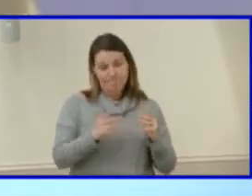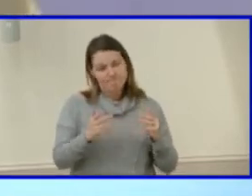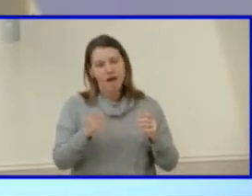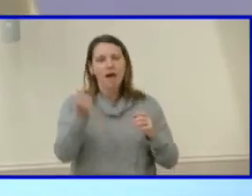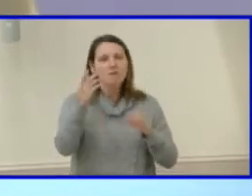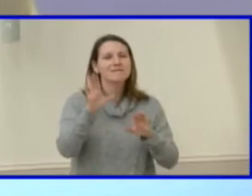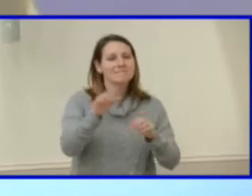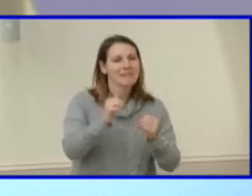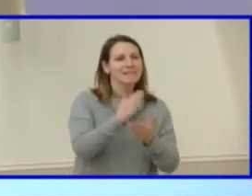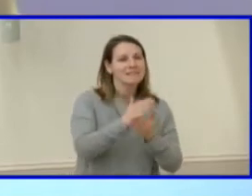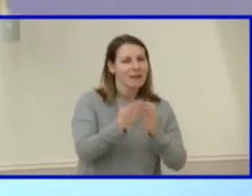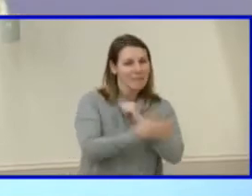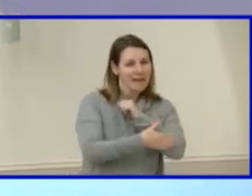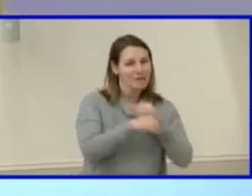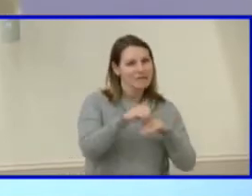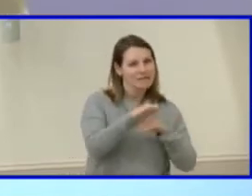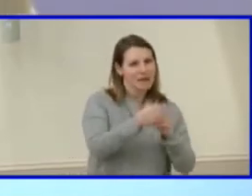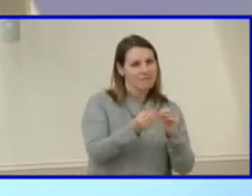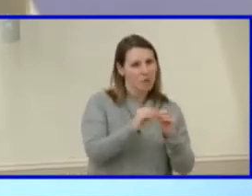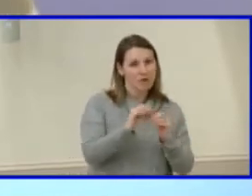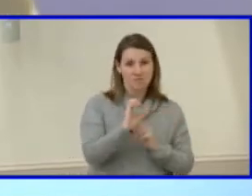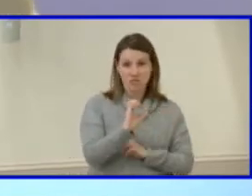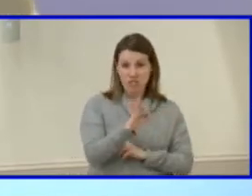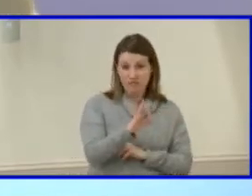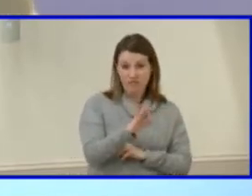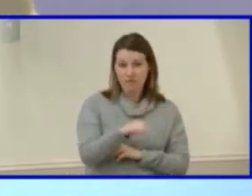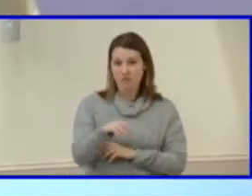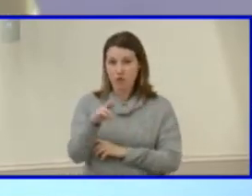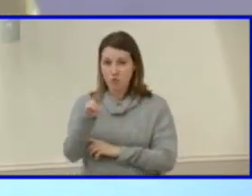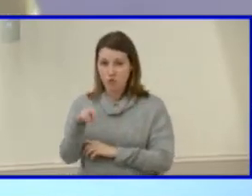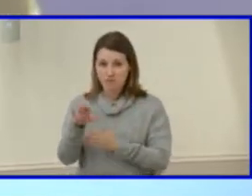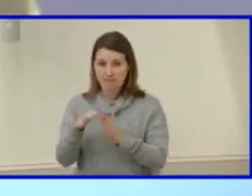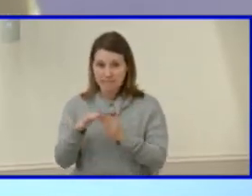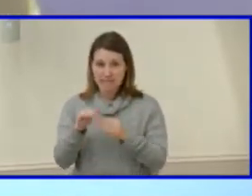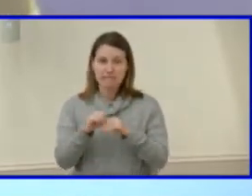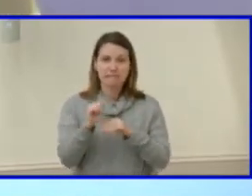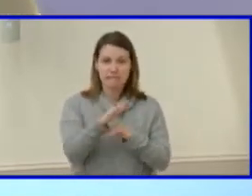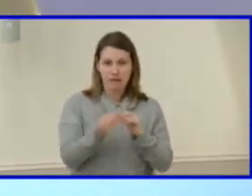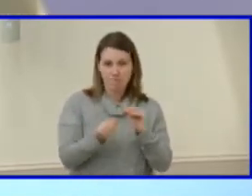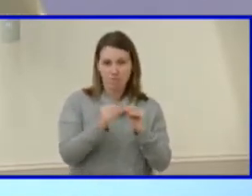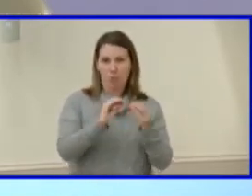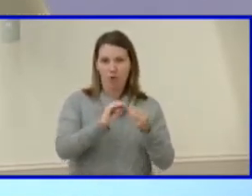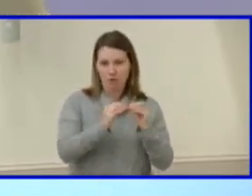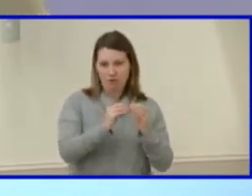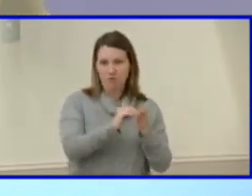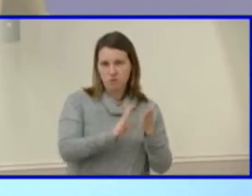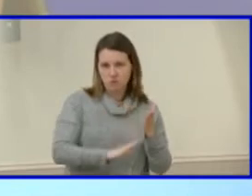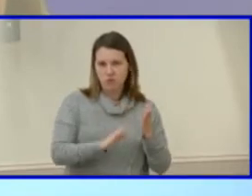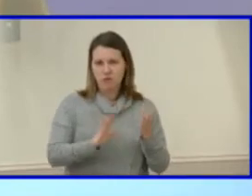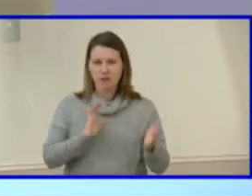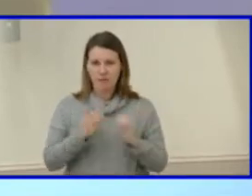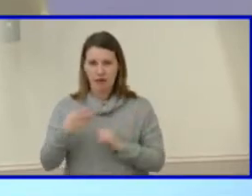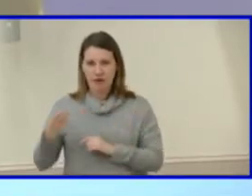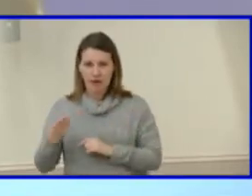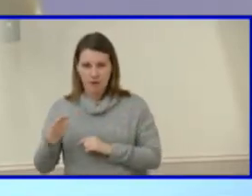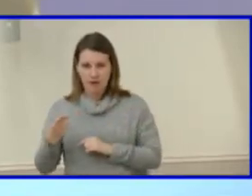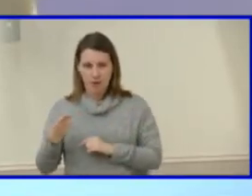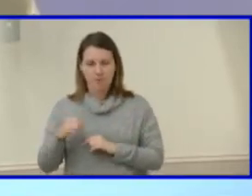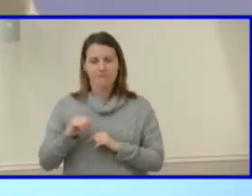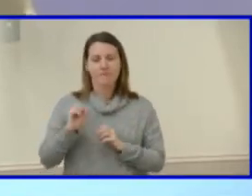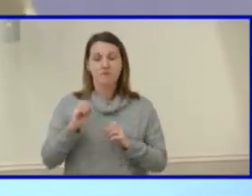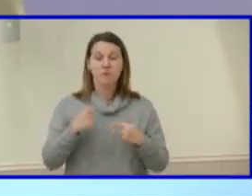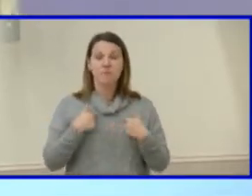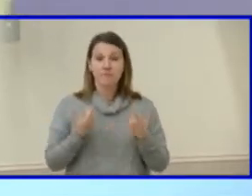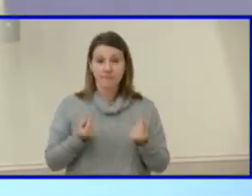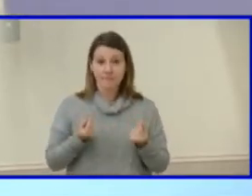students, Chesterfield and Richmond City send more students than in RICO. So what I kind of like to do is lay the groundwork